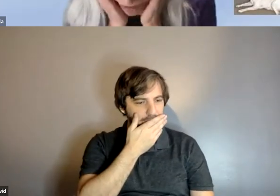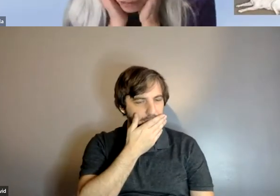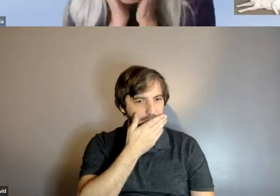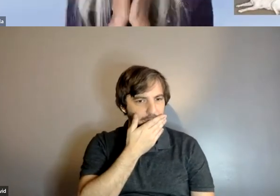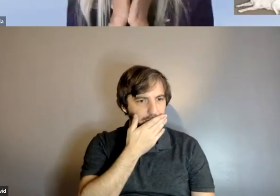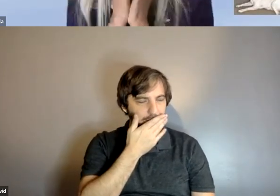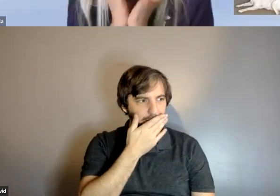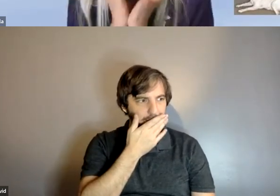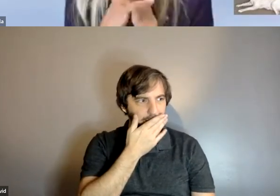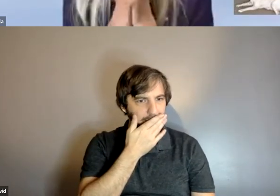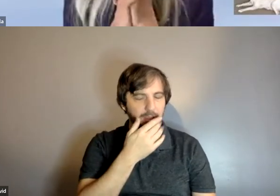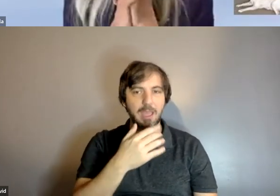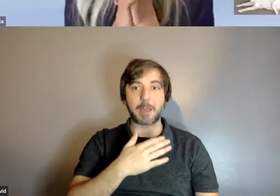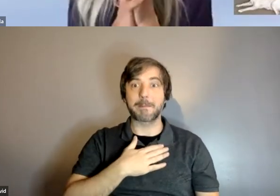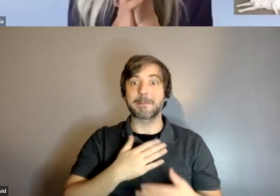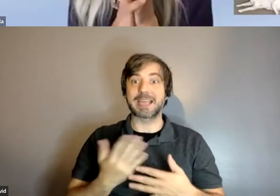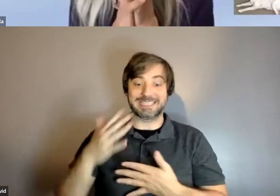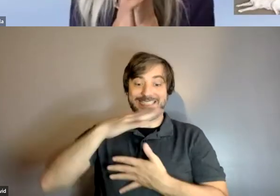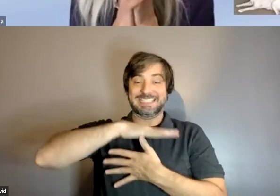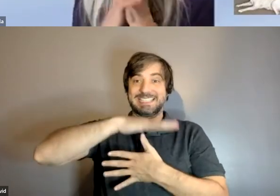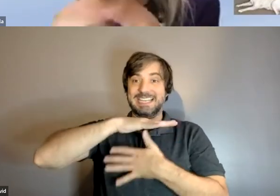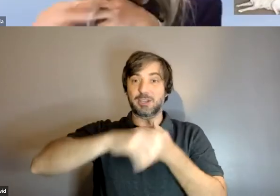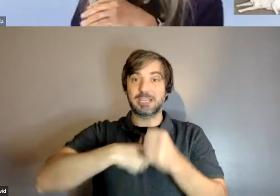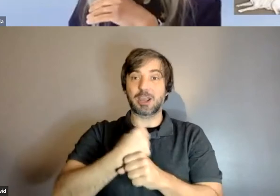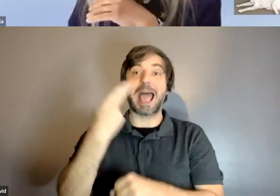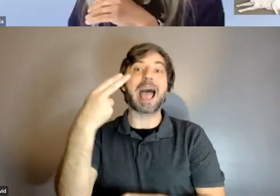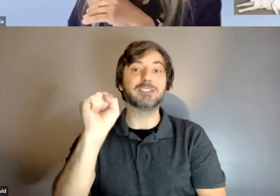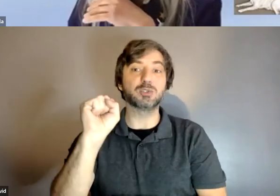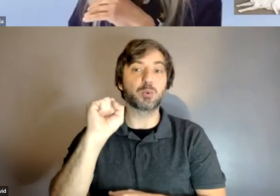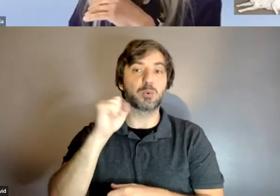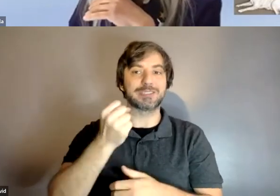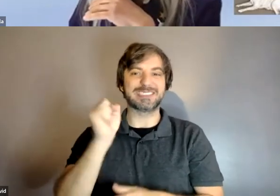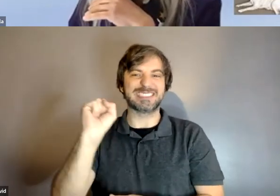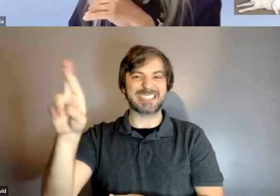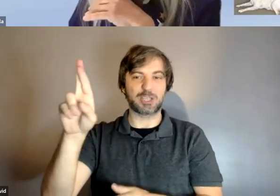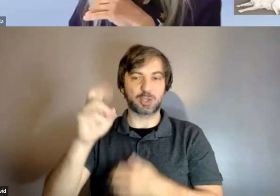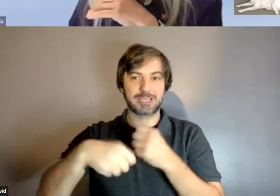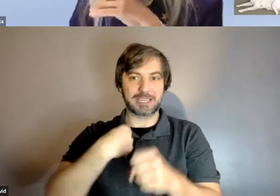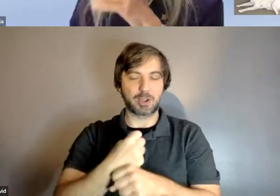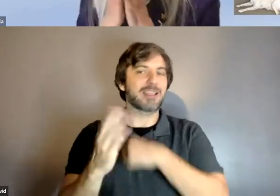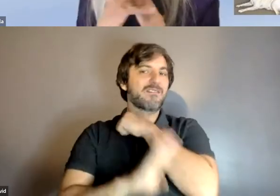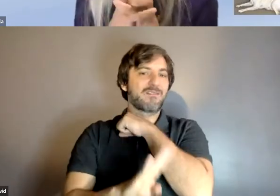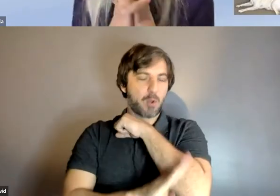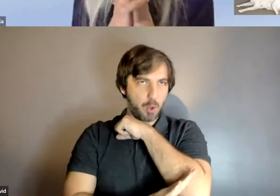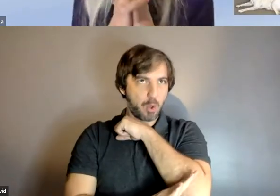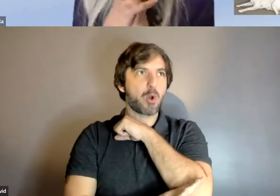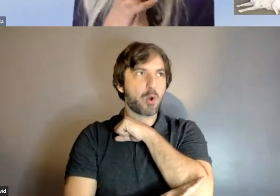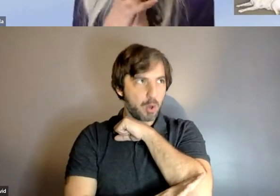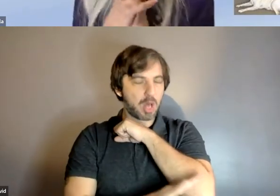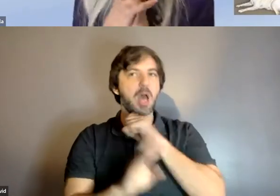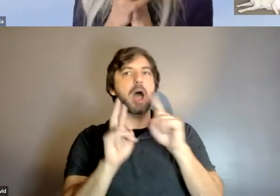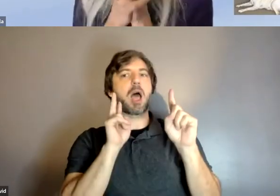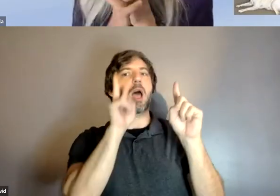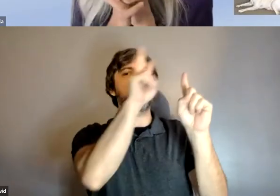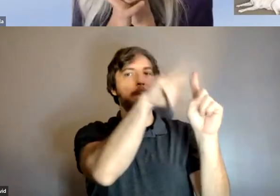well no my my senior year in high school that's right um in the fall so i submitted my initial applications